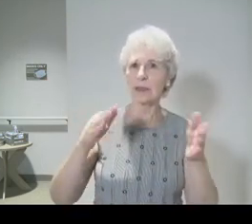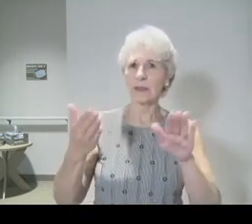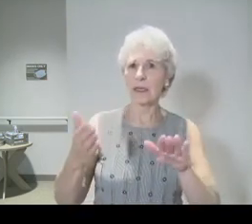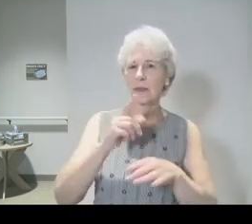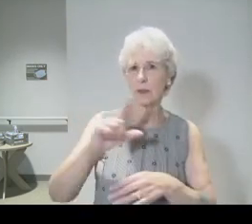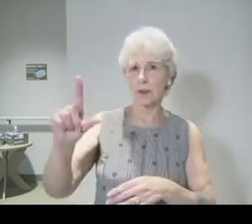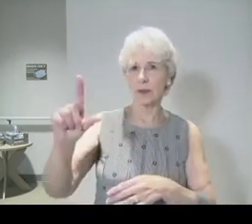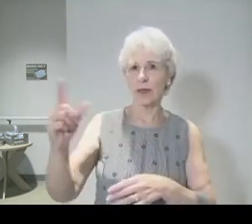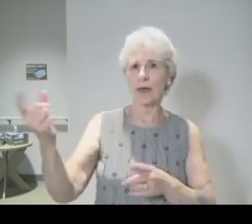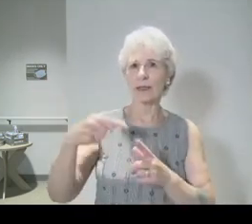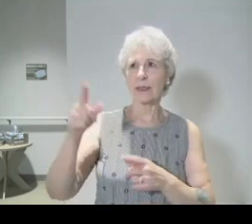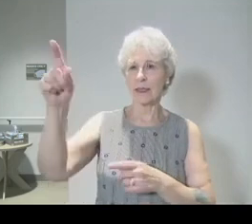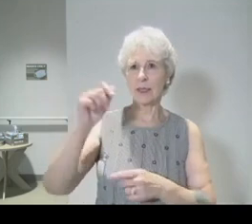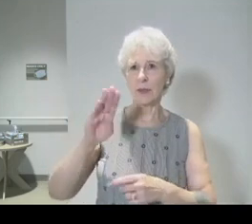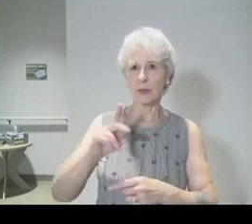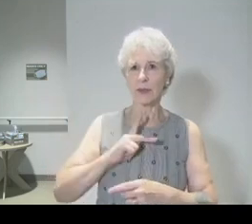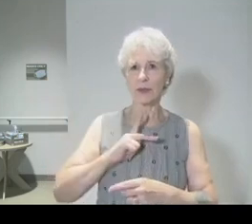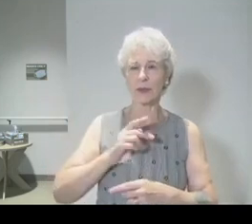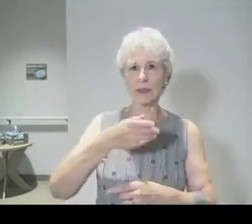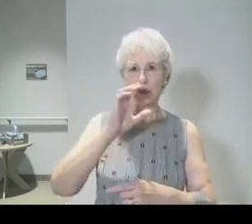he comes. Let us drink.